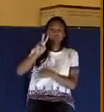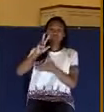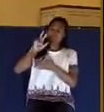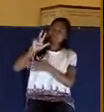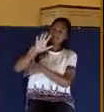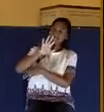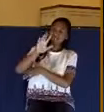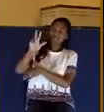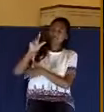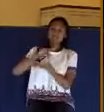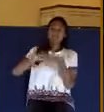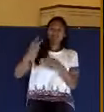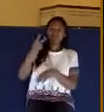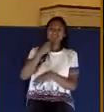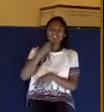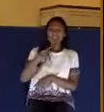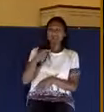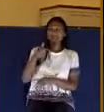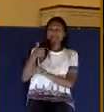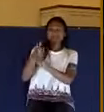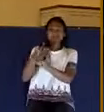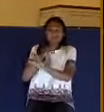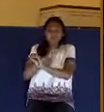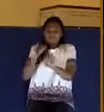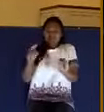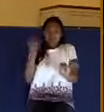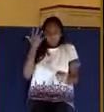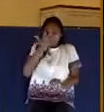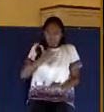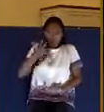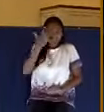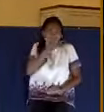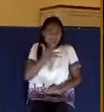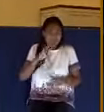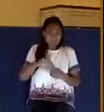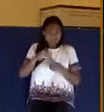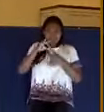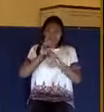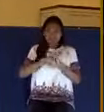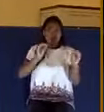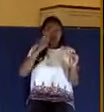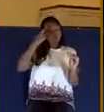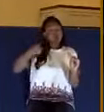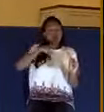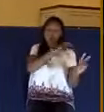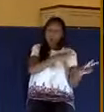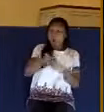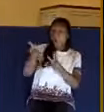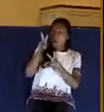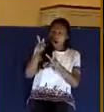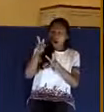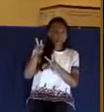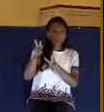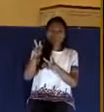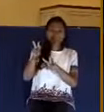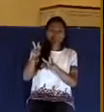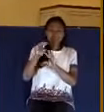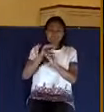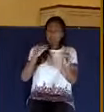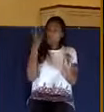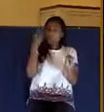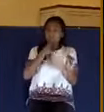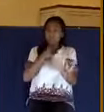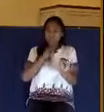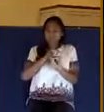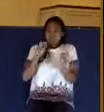outwardly, there was nothing unique about him. He had no form or majesty that we would look upon him. He had no beauty that we should desire